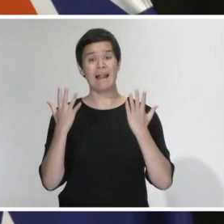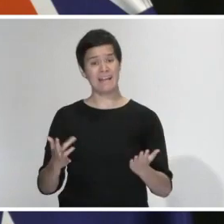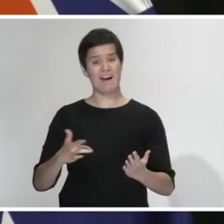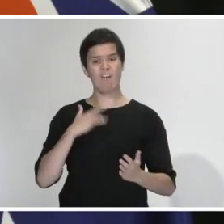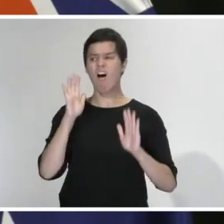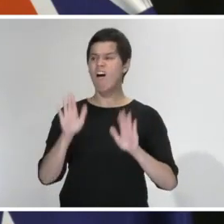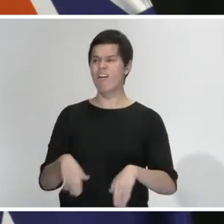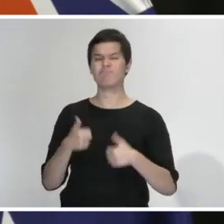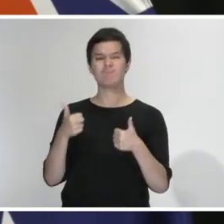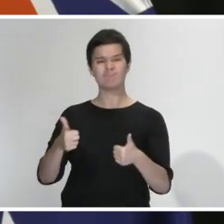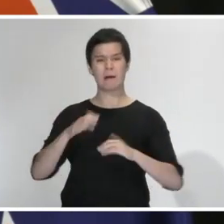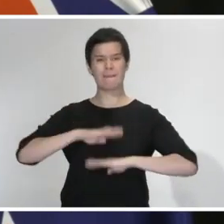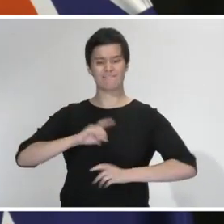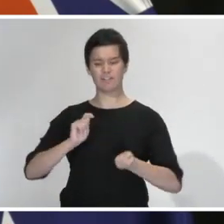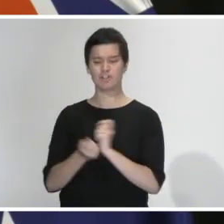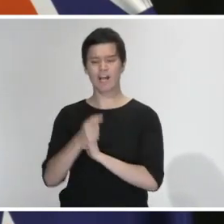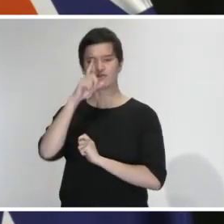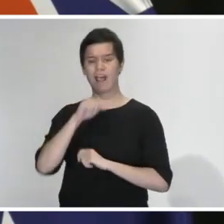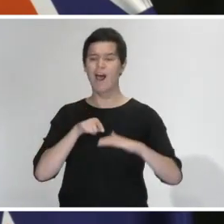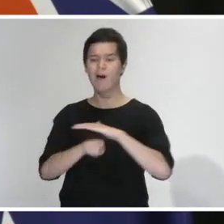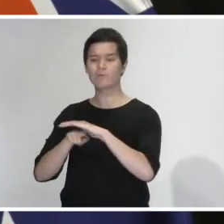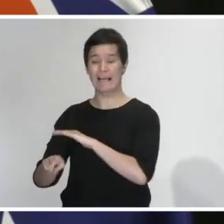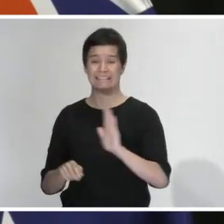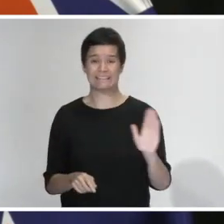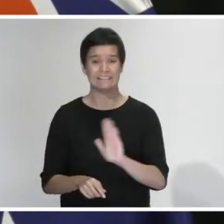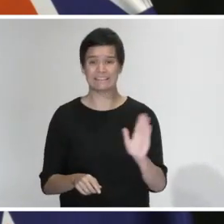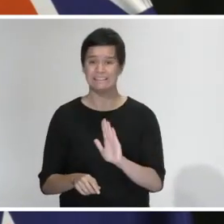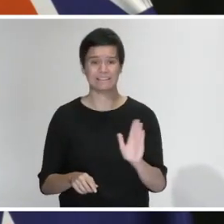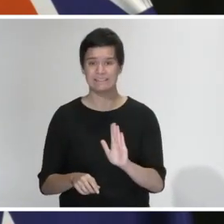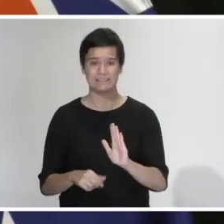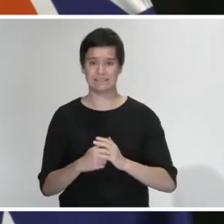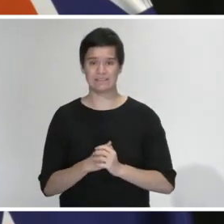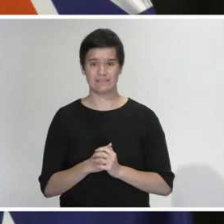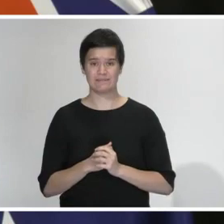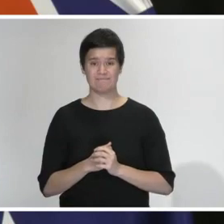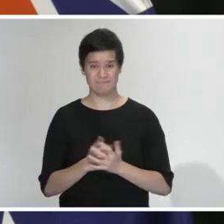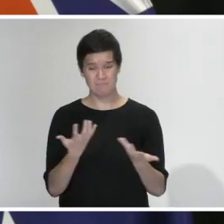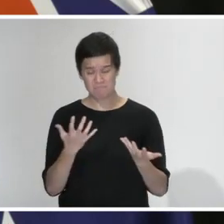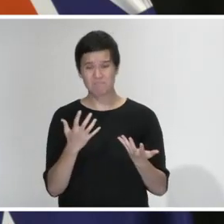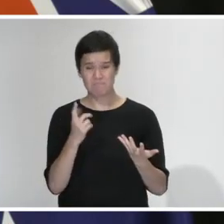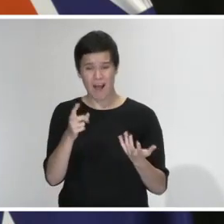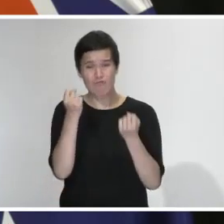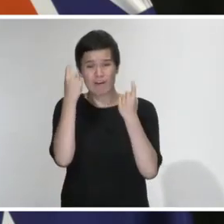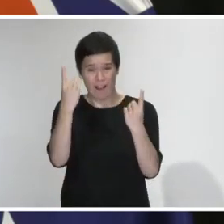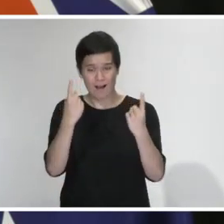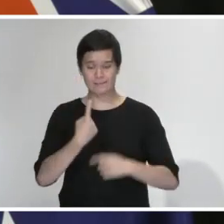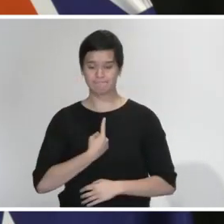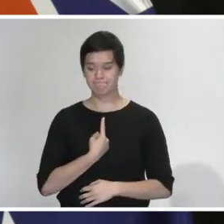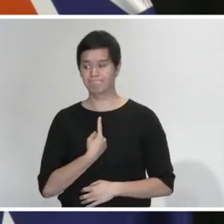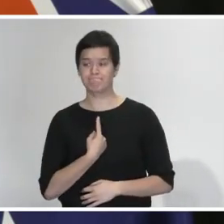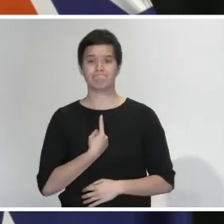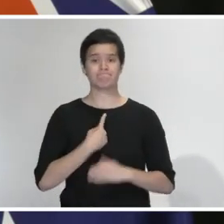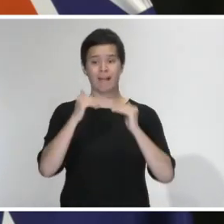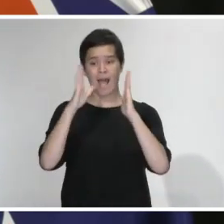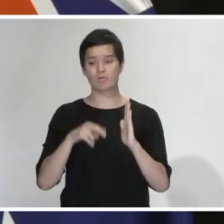behaviours. Now that doesn't make the physical isolation any easier so I also note today that we have announced a